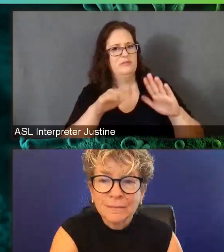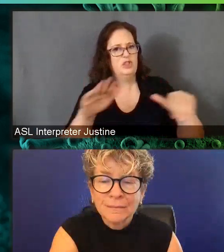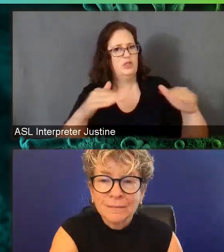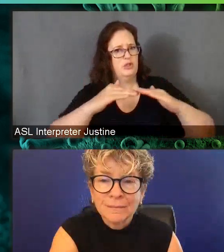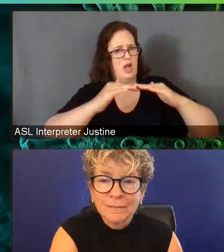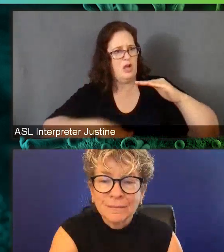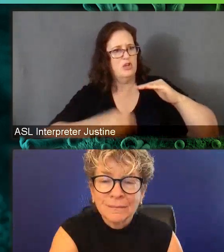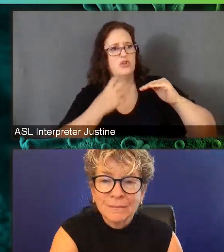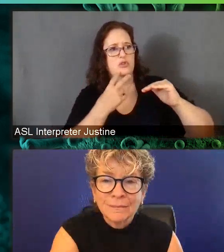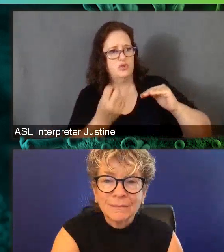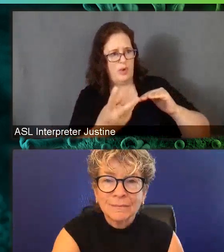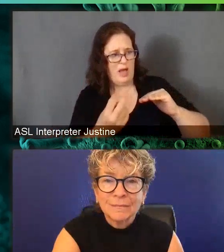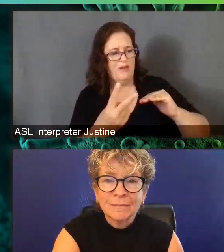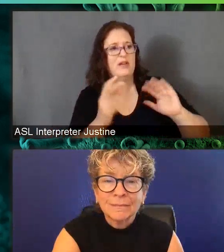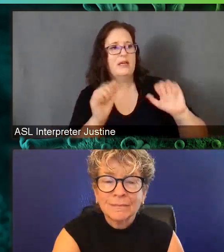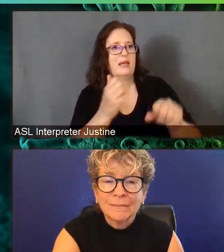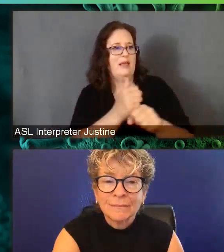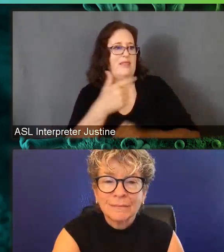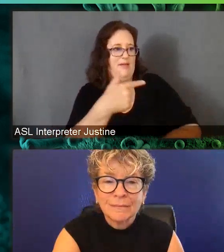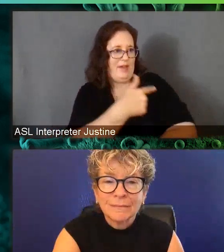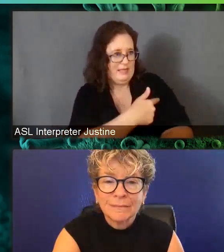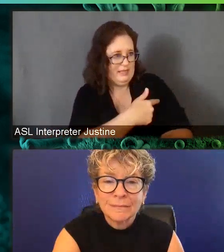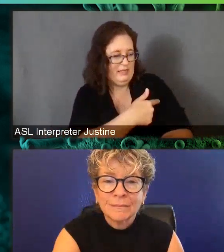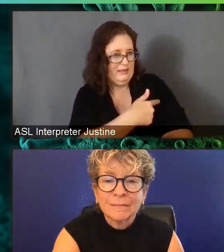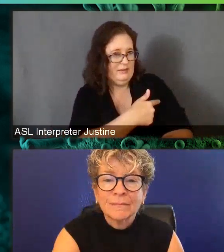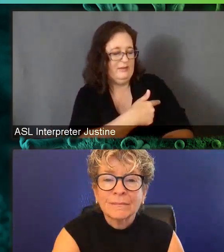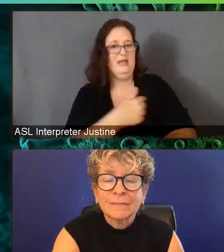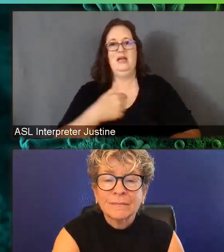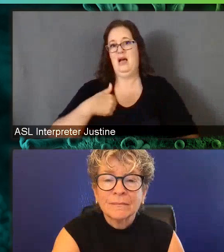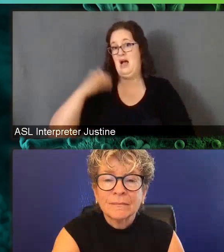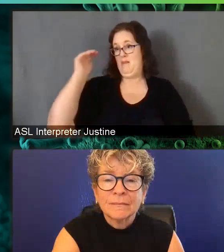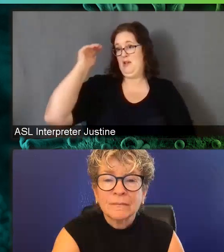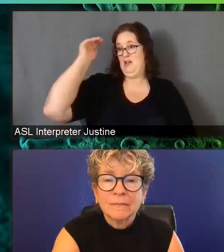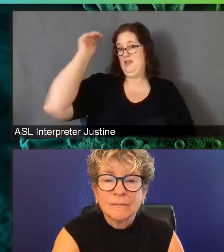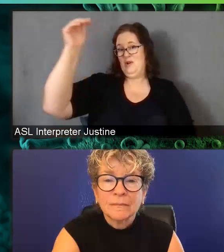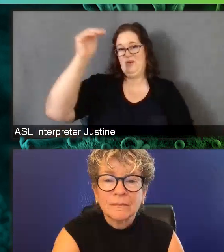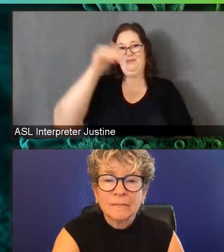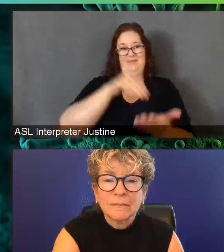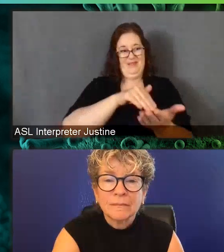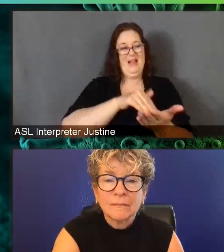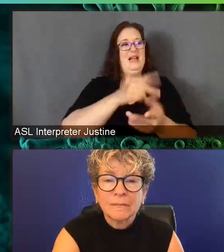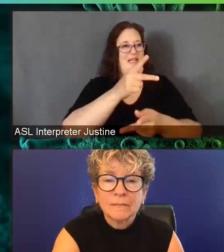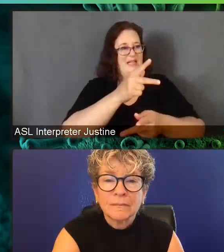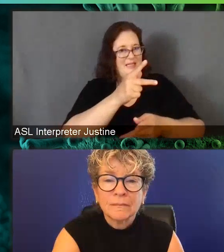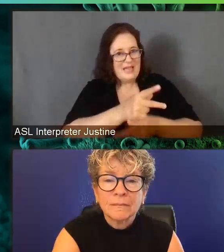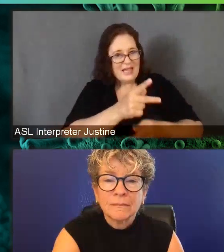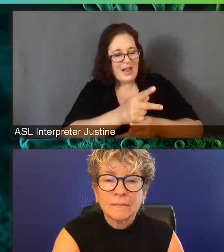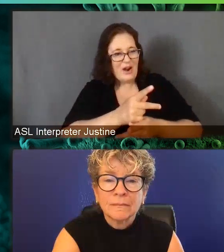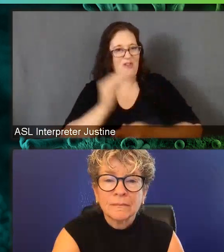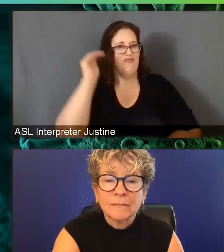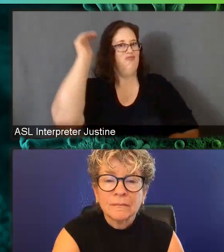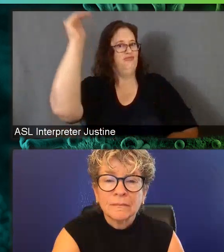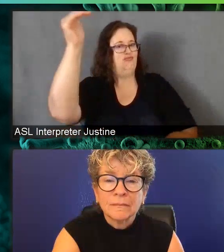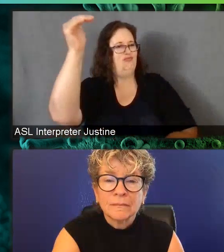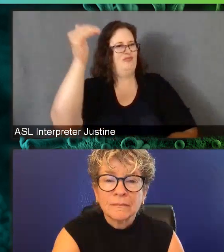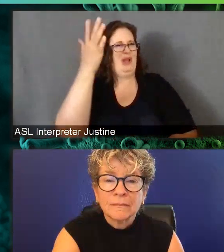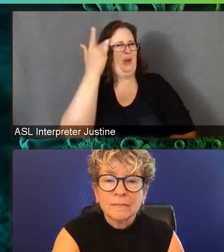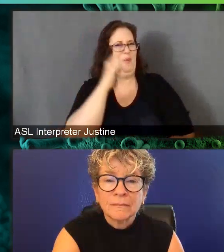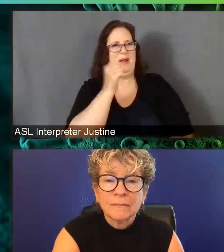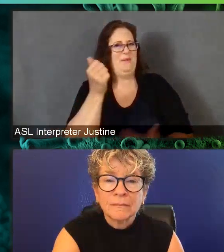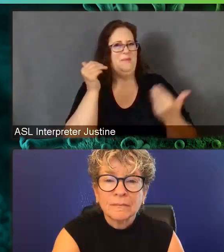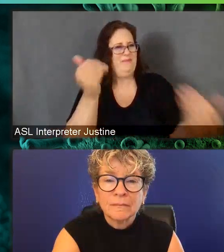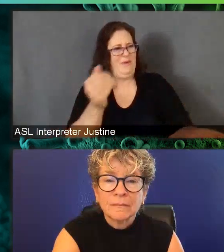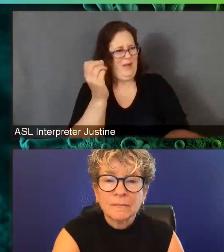And, know, again, I'm an adult physician and take care of grownups and I'm thinking, well, gosh, why don't we just approve these for children